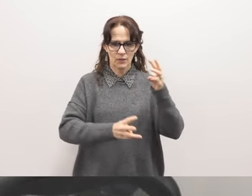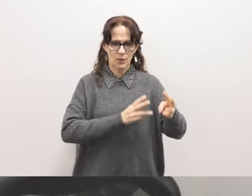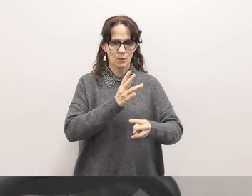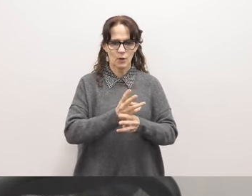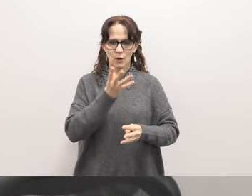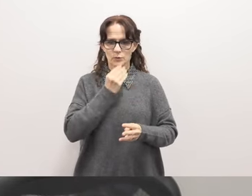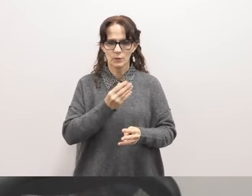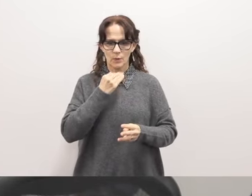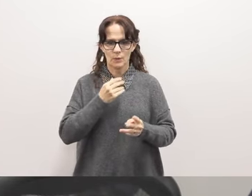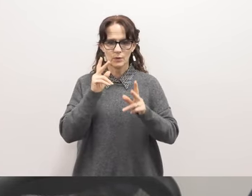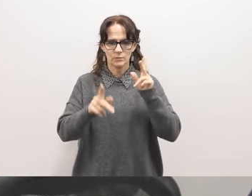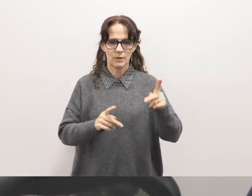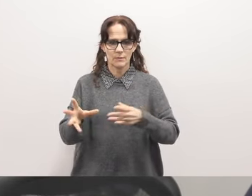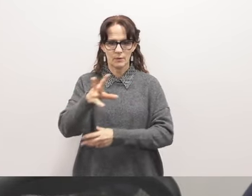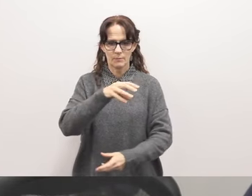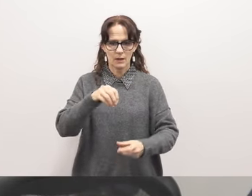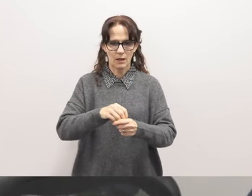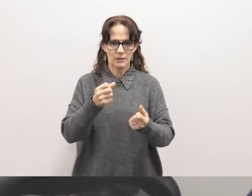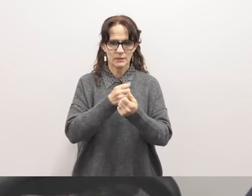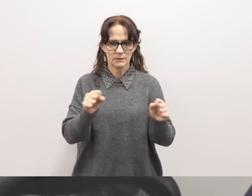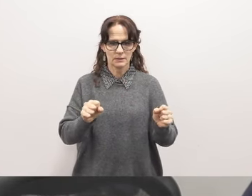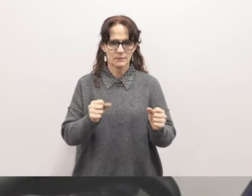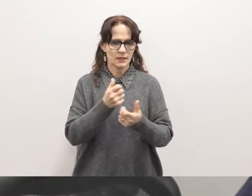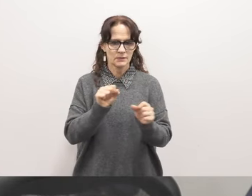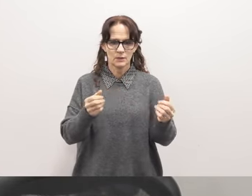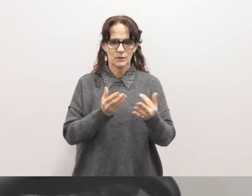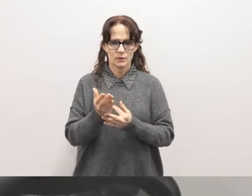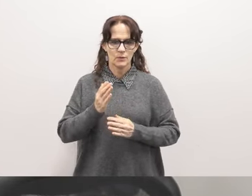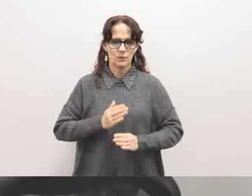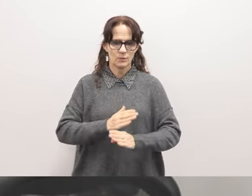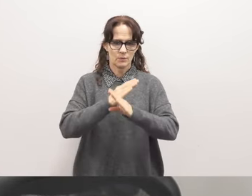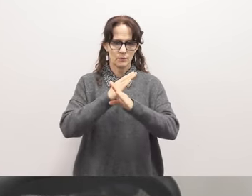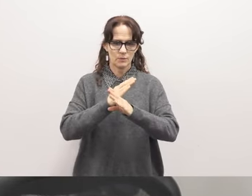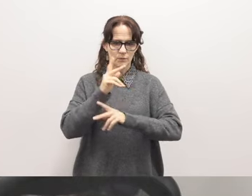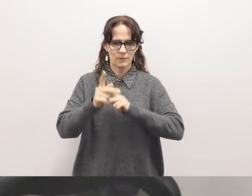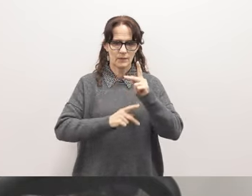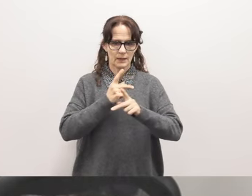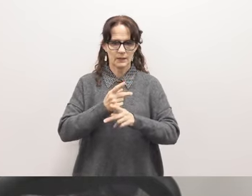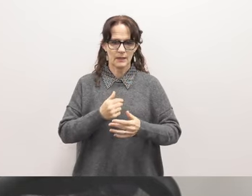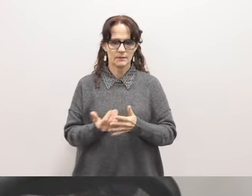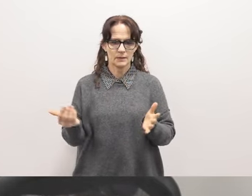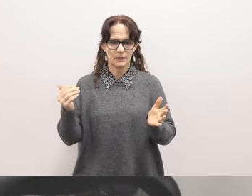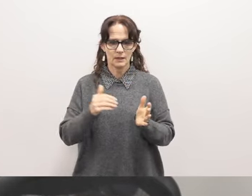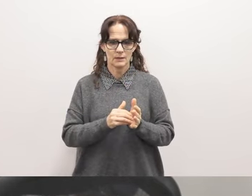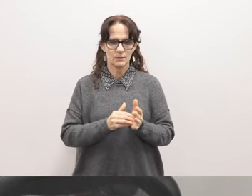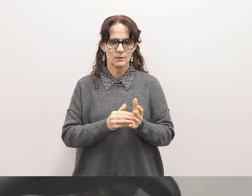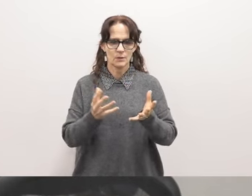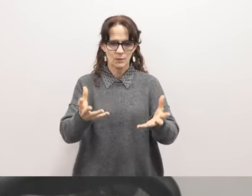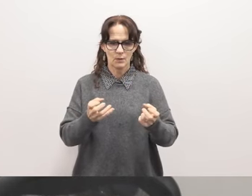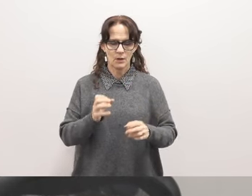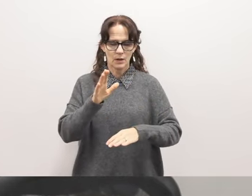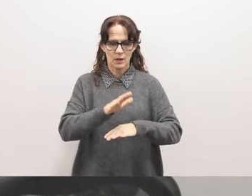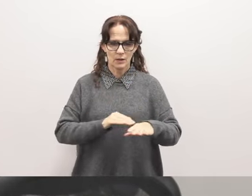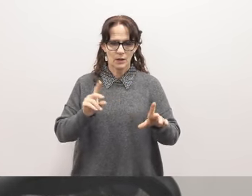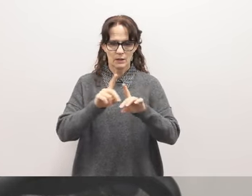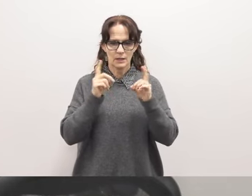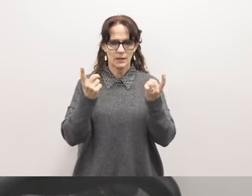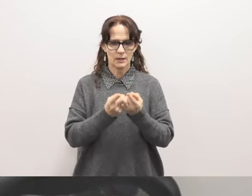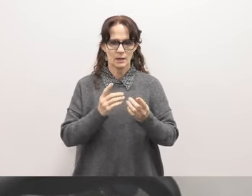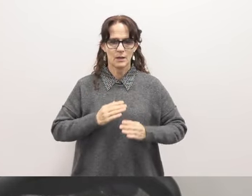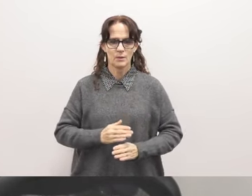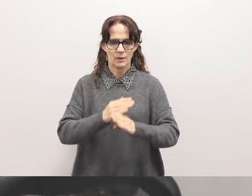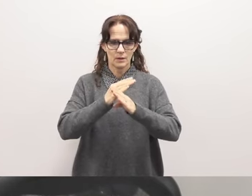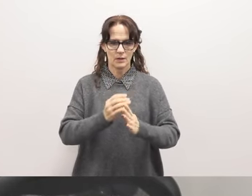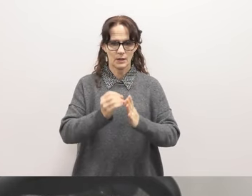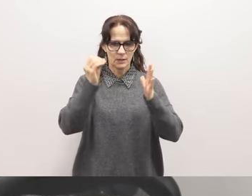a right to safety. Safety should not be through censorship or things of that nature. Again, we want to call on our district to protect